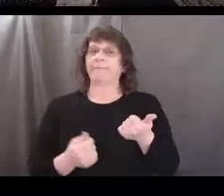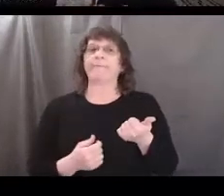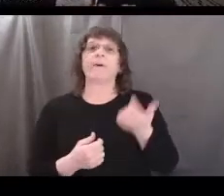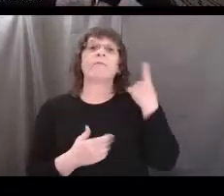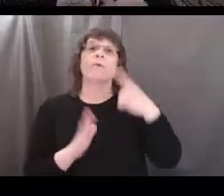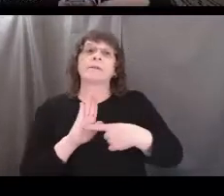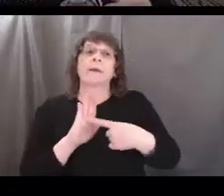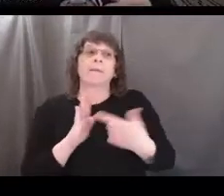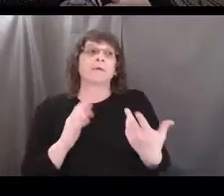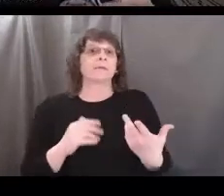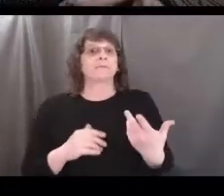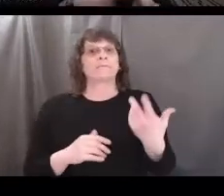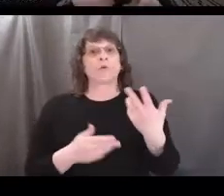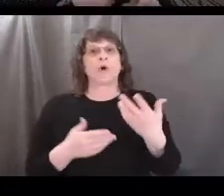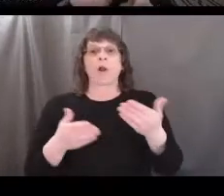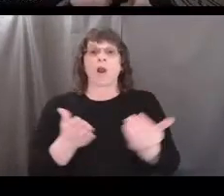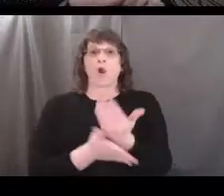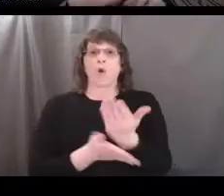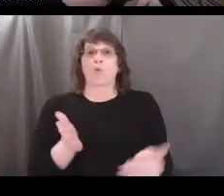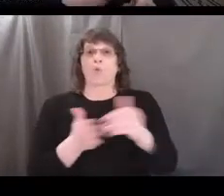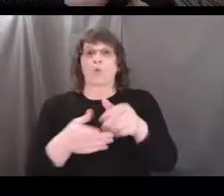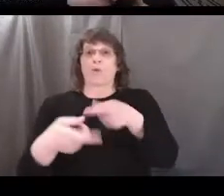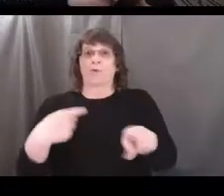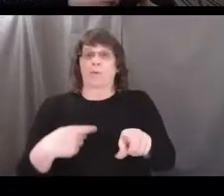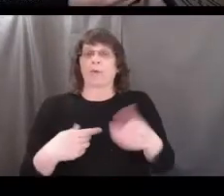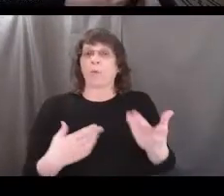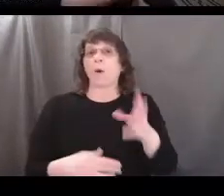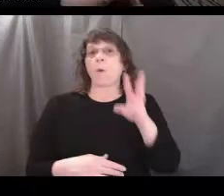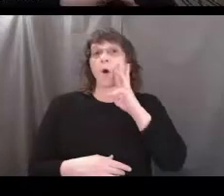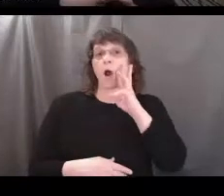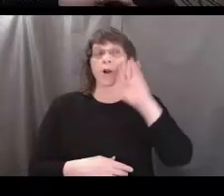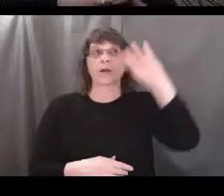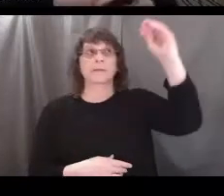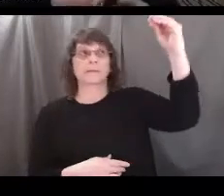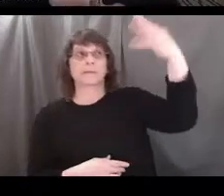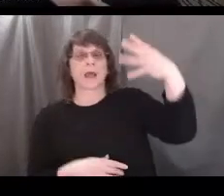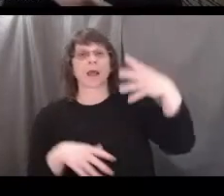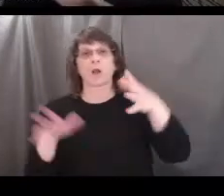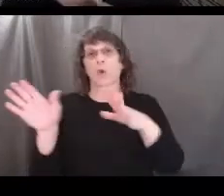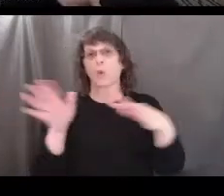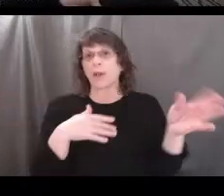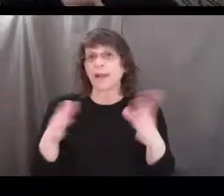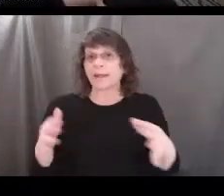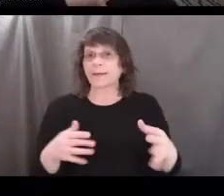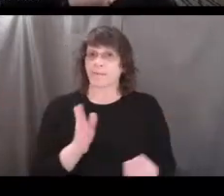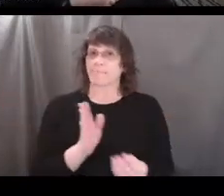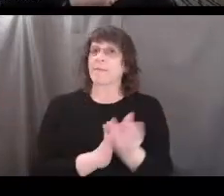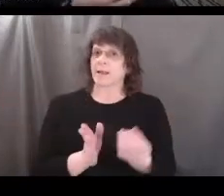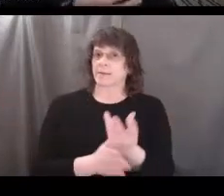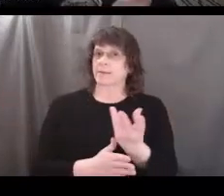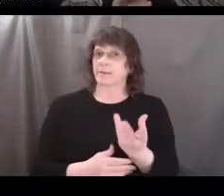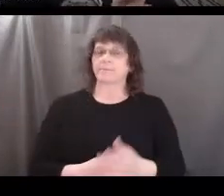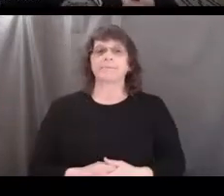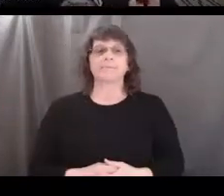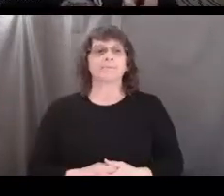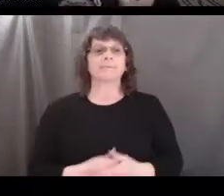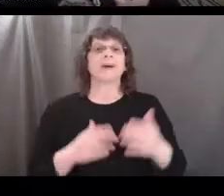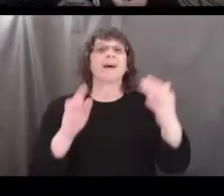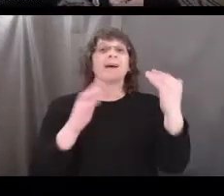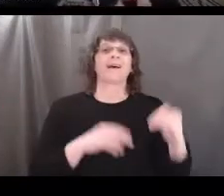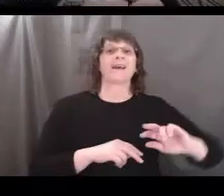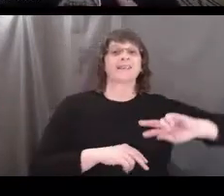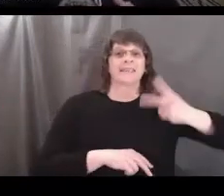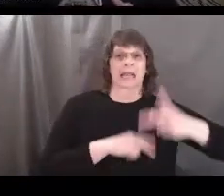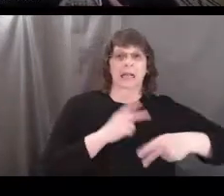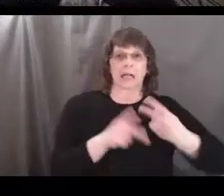examples of renewable resources are water, sunlight, wind, and even plants. The second type of